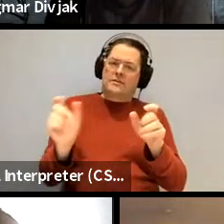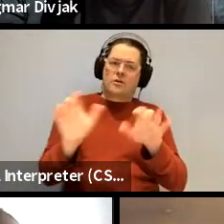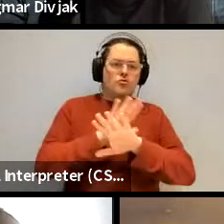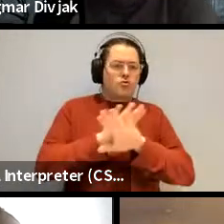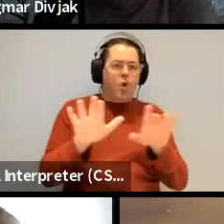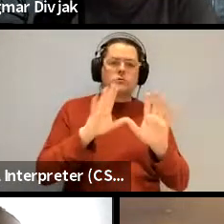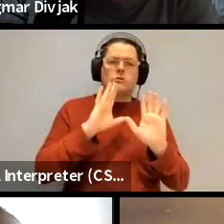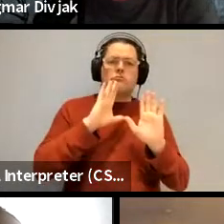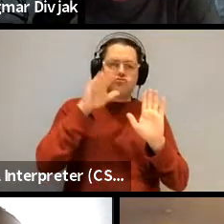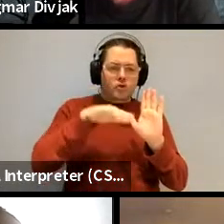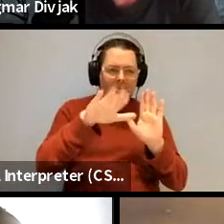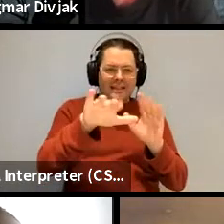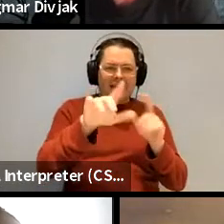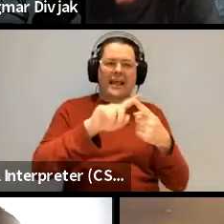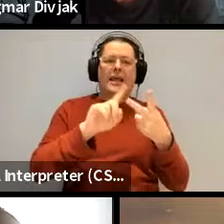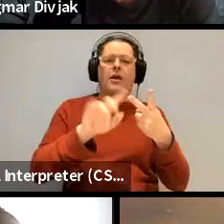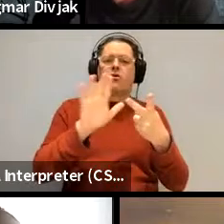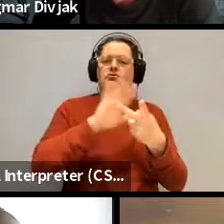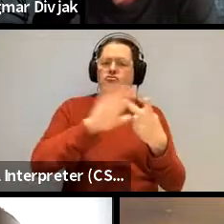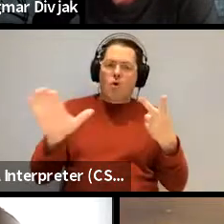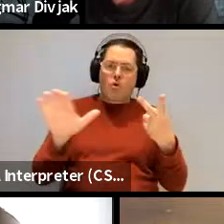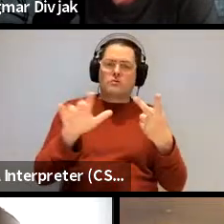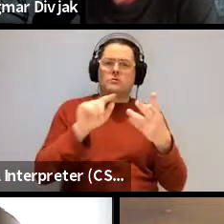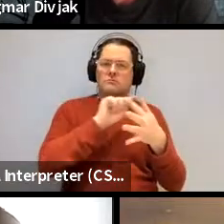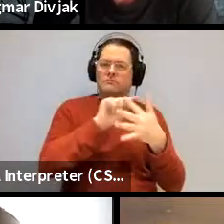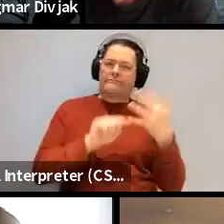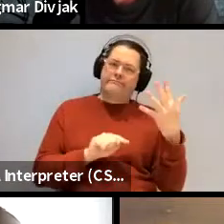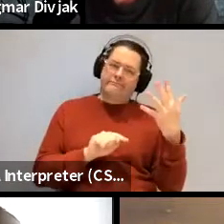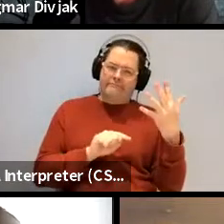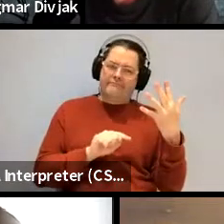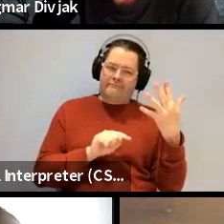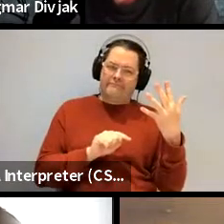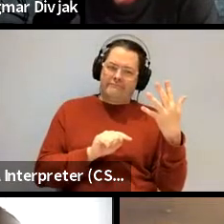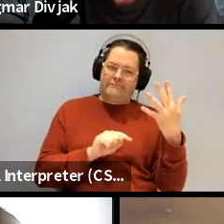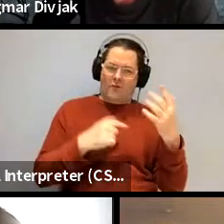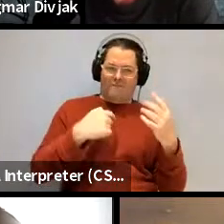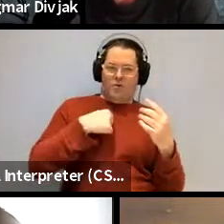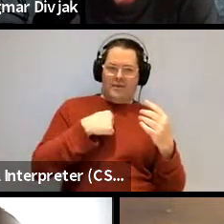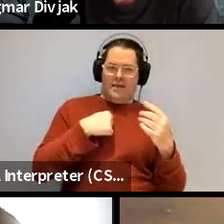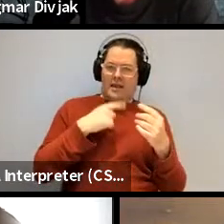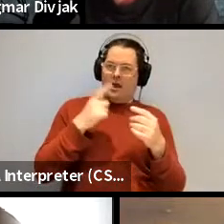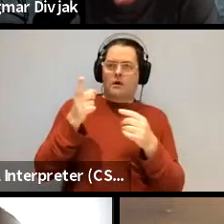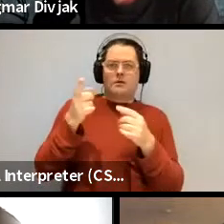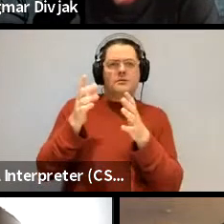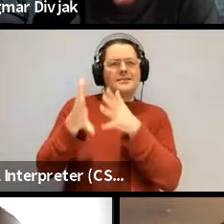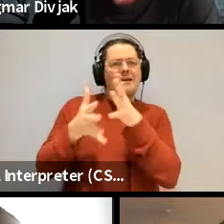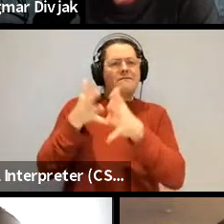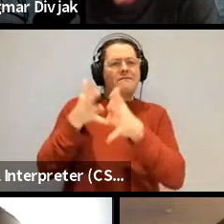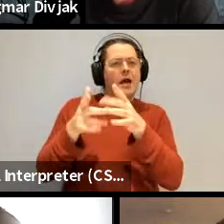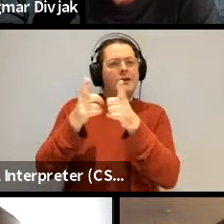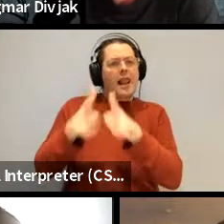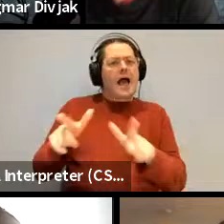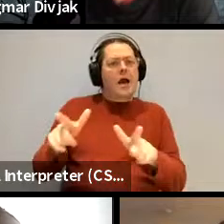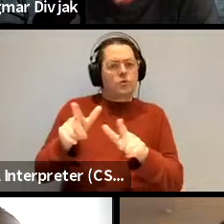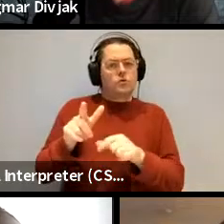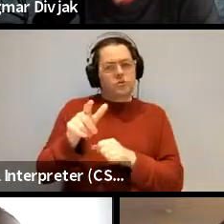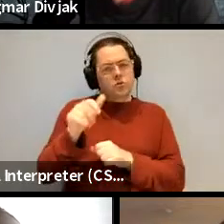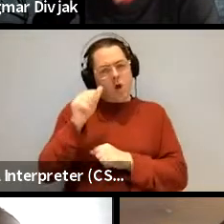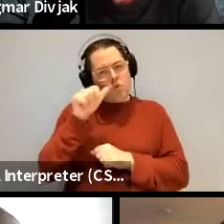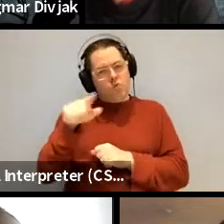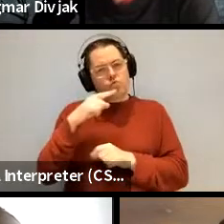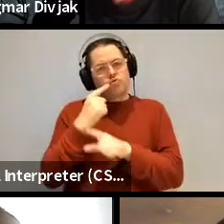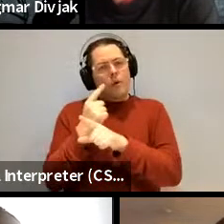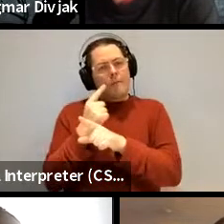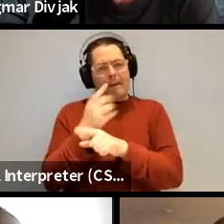like prosody they're leaving out things like i mean so i i i that's the problem it seems to me that every time i i know the work that you're referring to